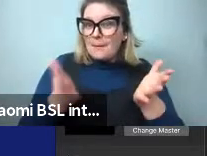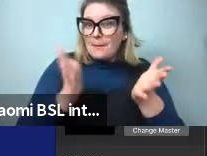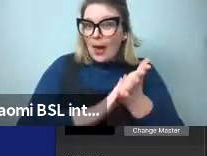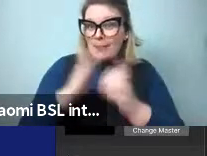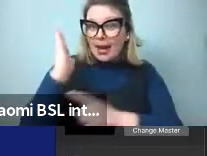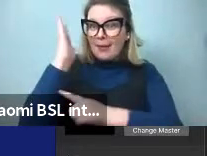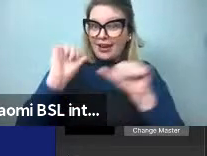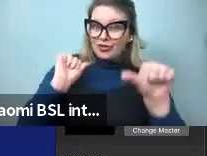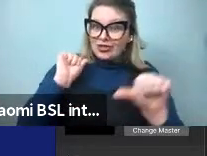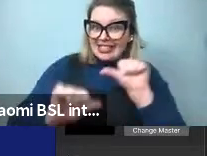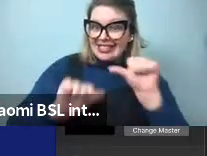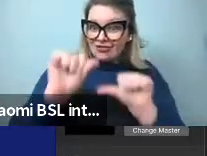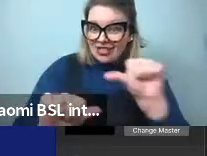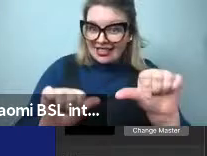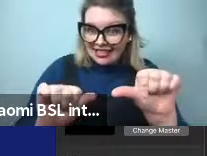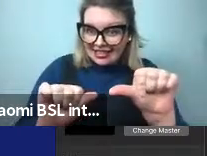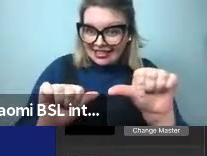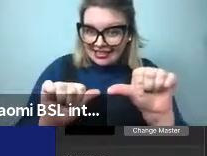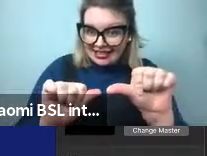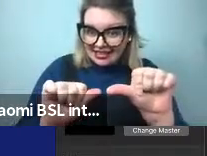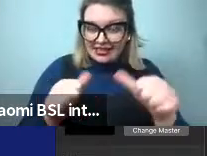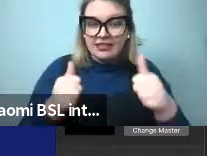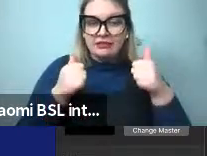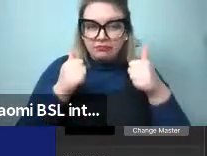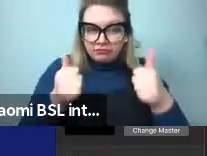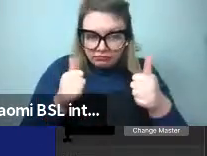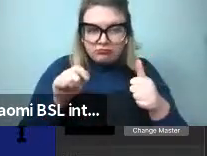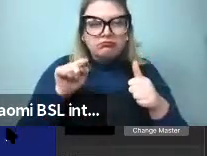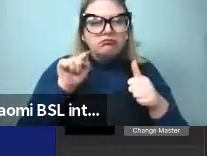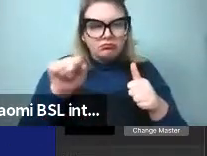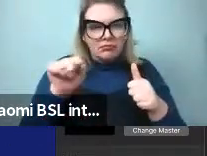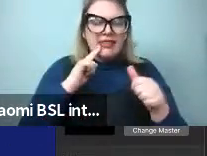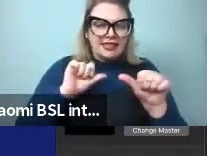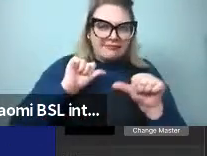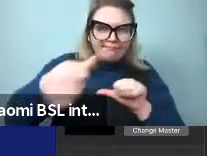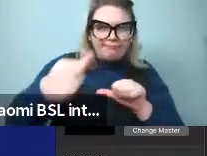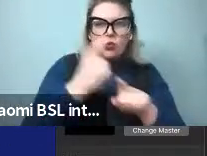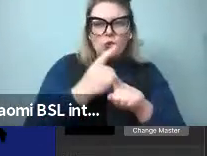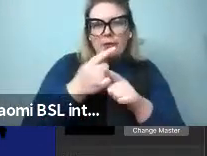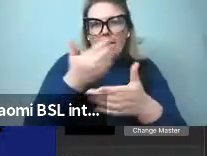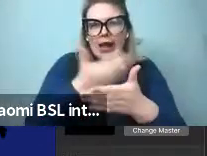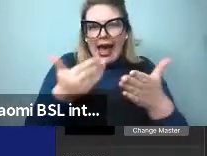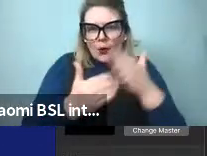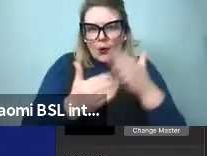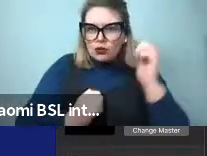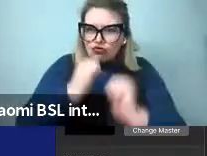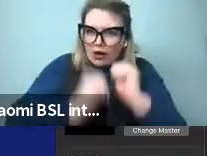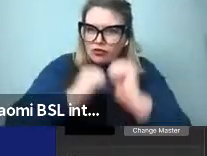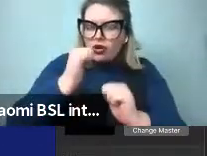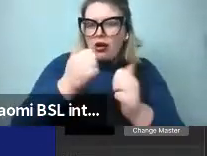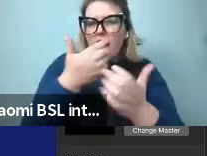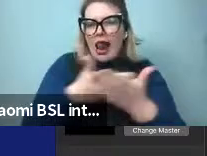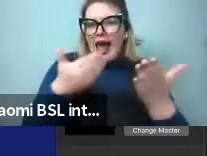series on language structure and language use. It's really a pleasure to have everyone here today.